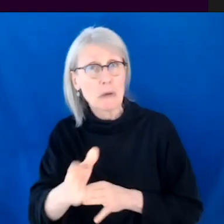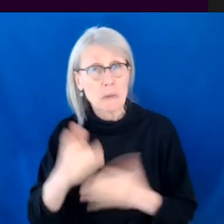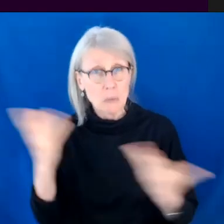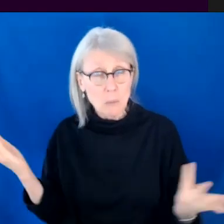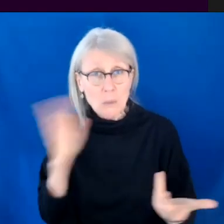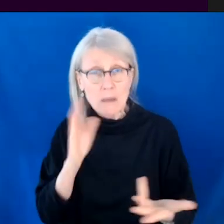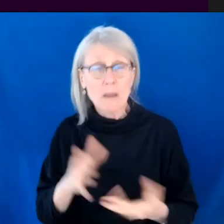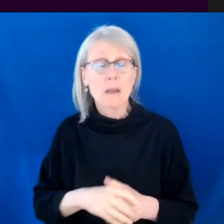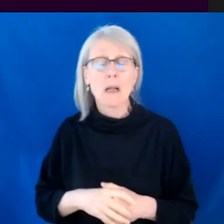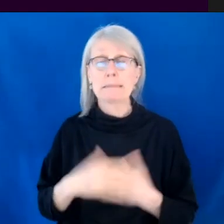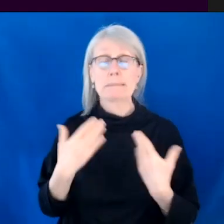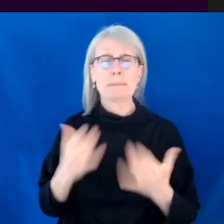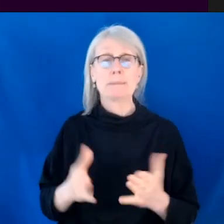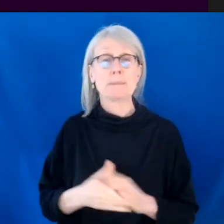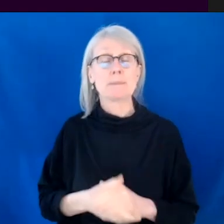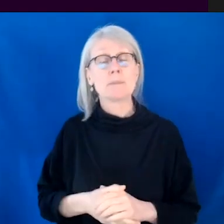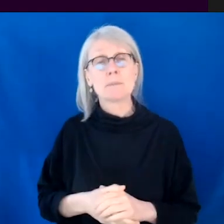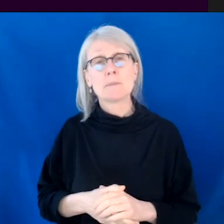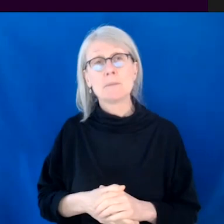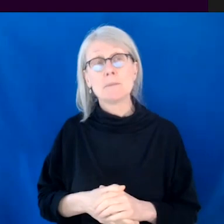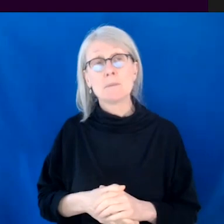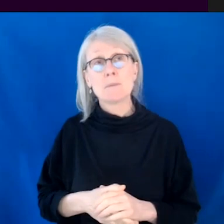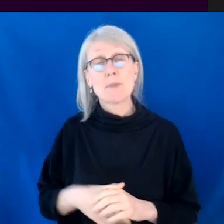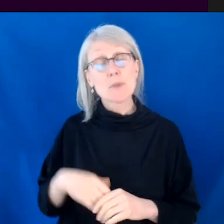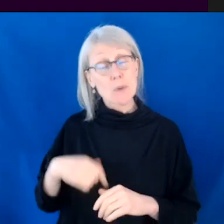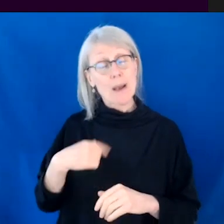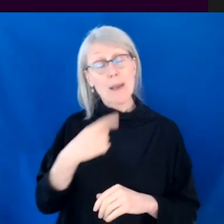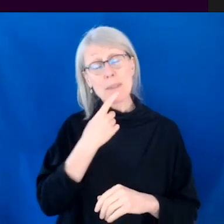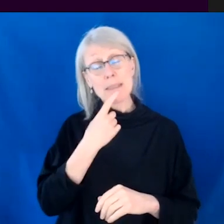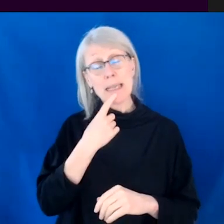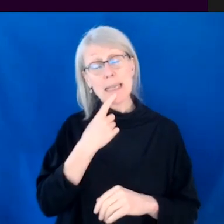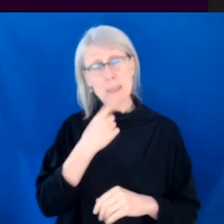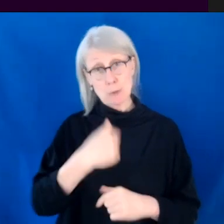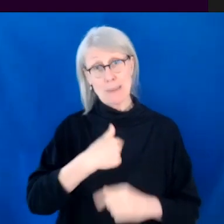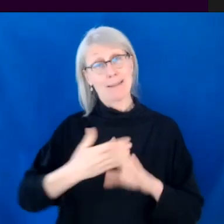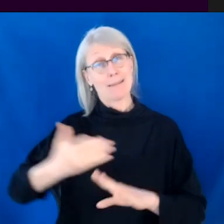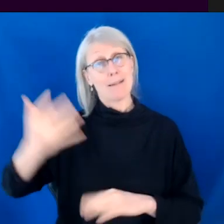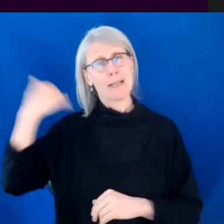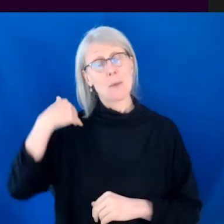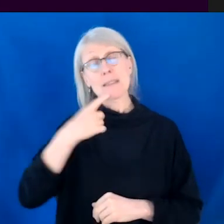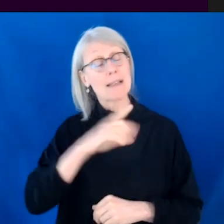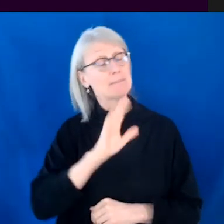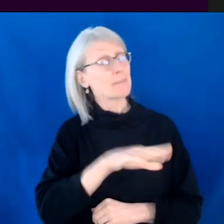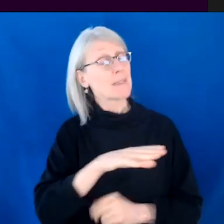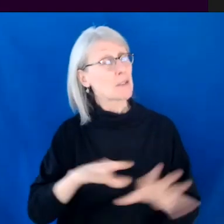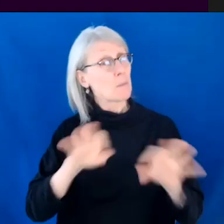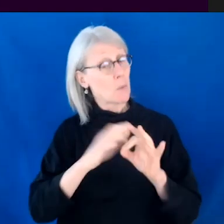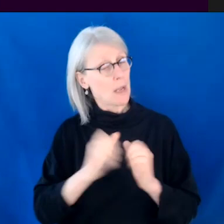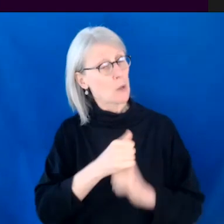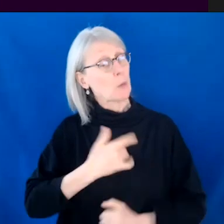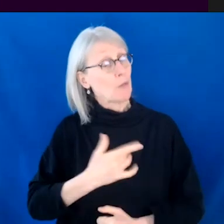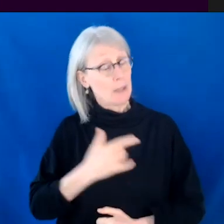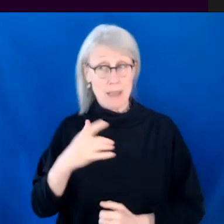and I guess if I were to tell my past self, I would say what is more important is how you feel and how you're